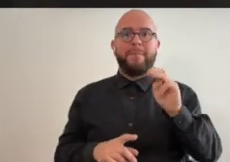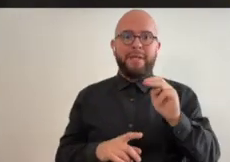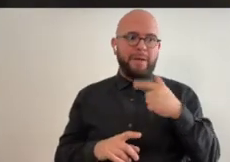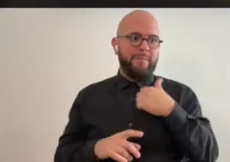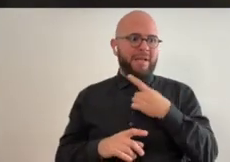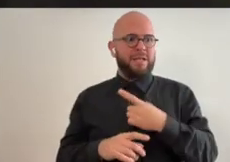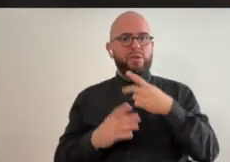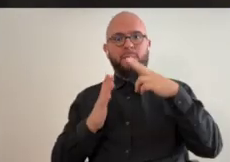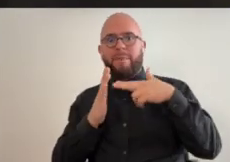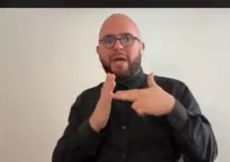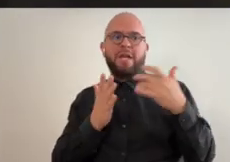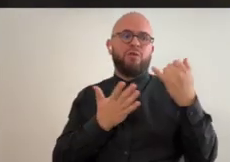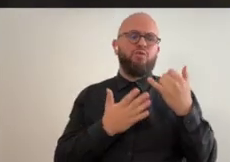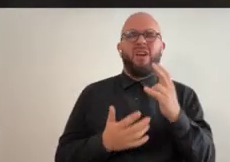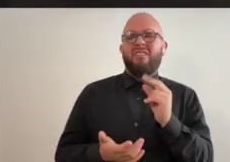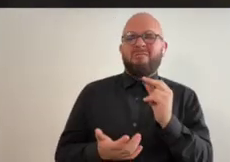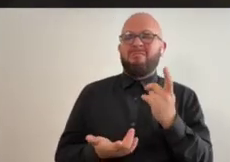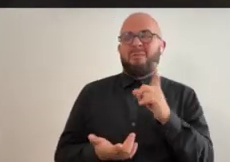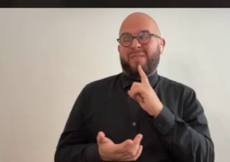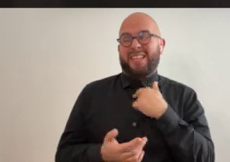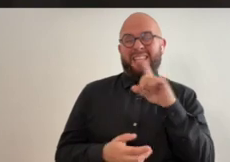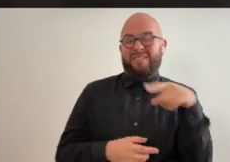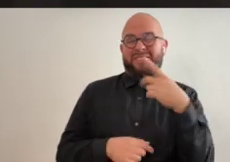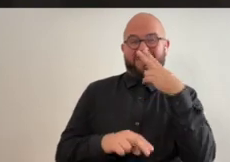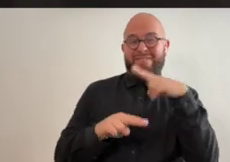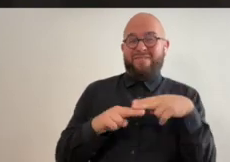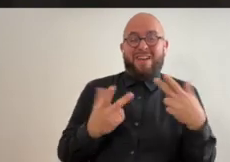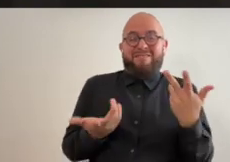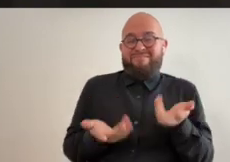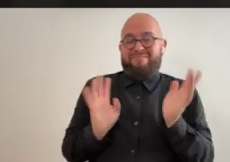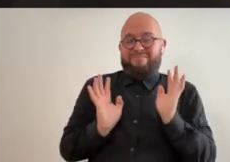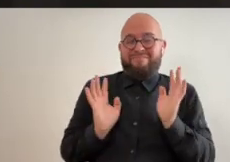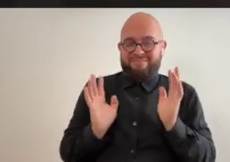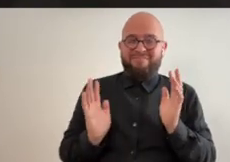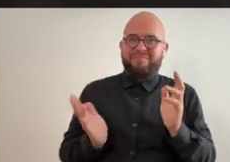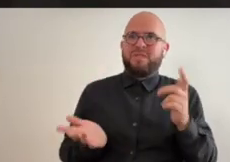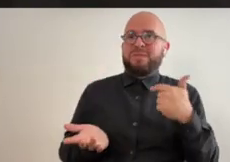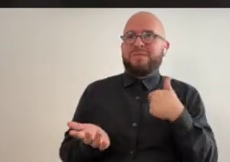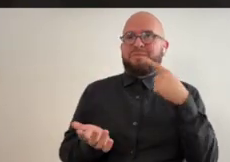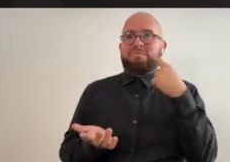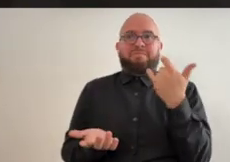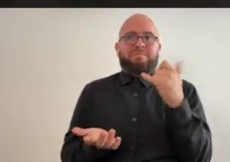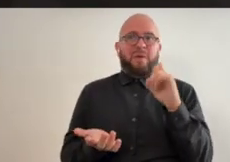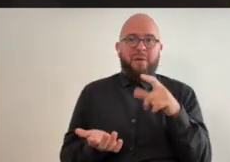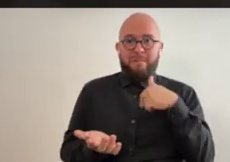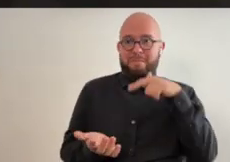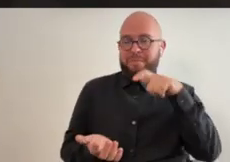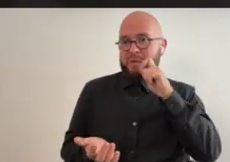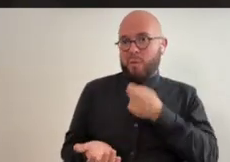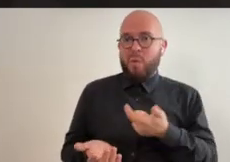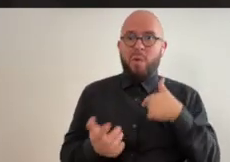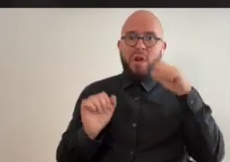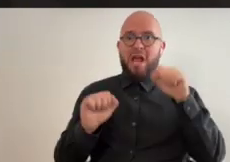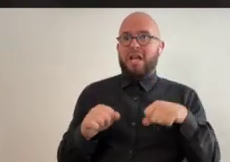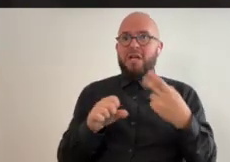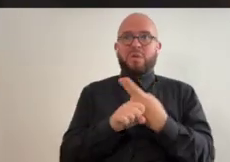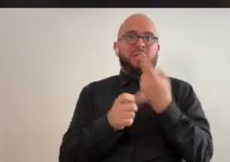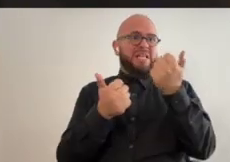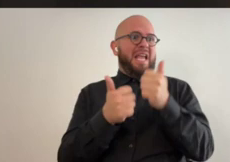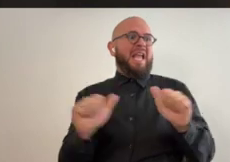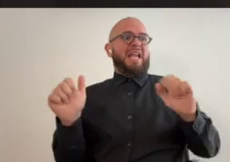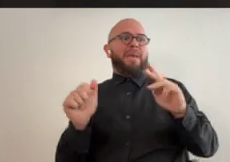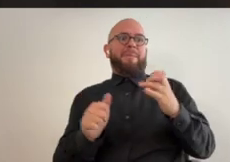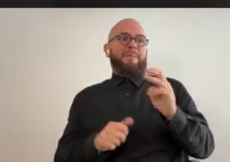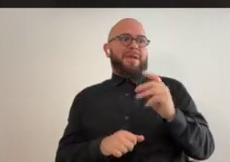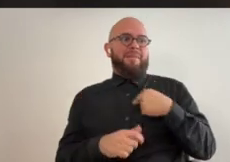medium that i'd like to draw or paint in i just did it for fun type of thing so i was